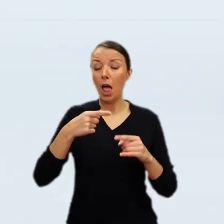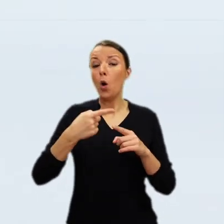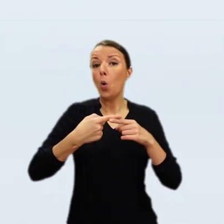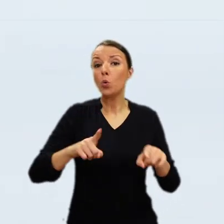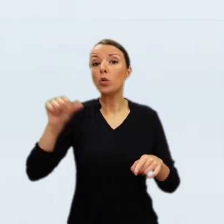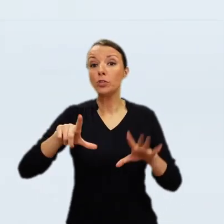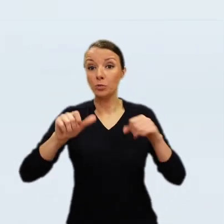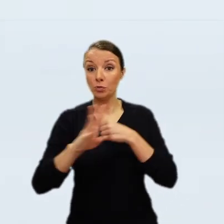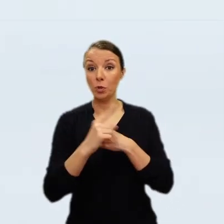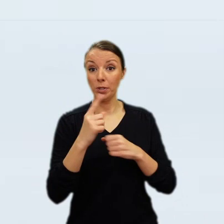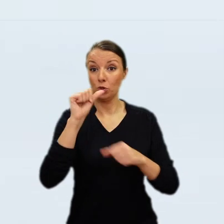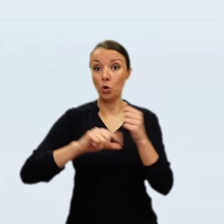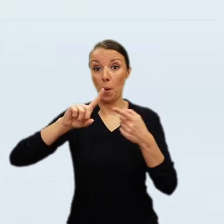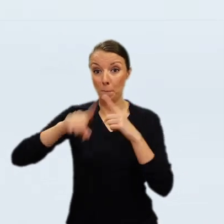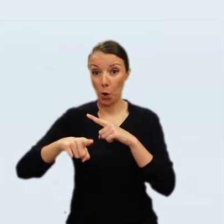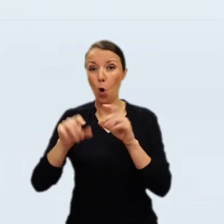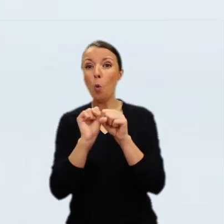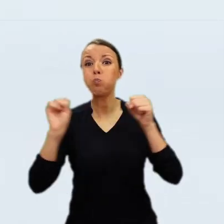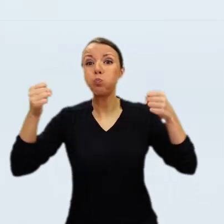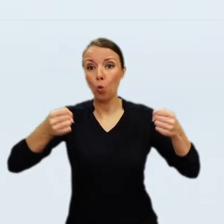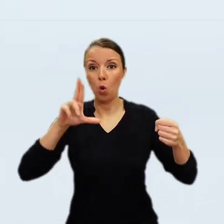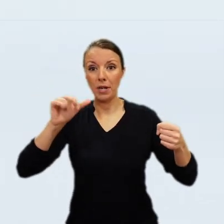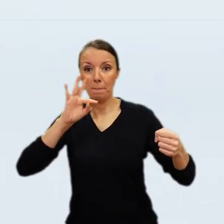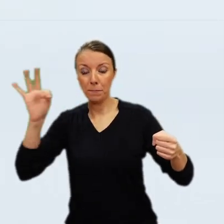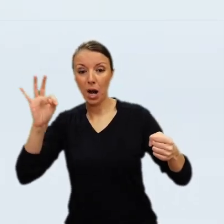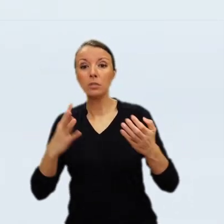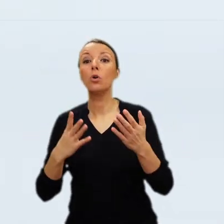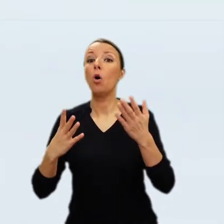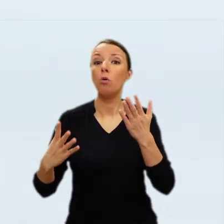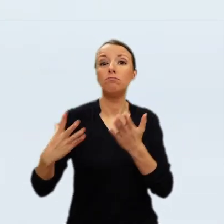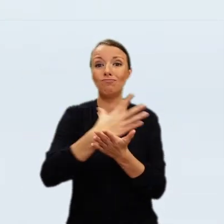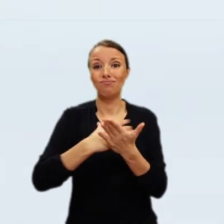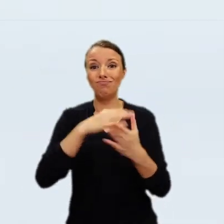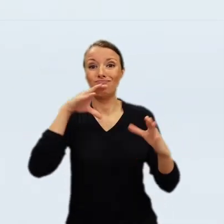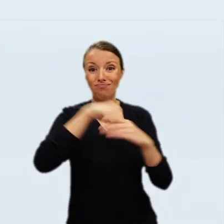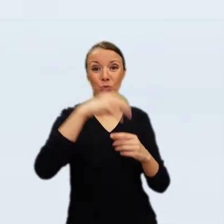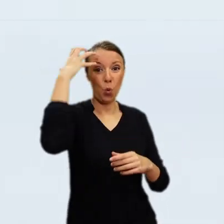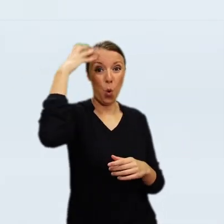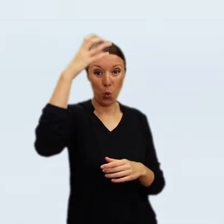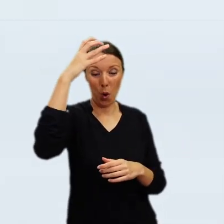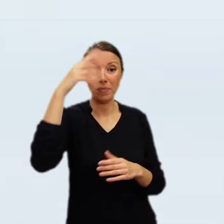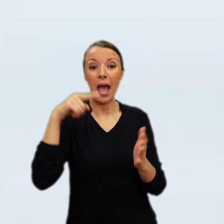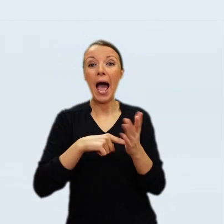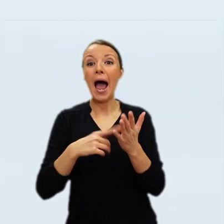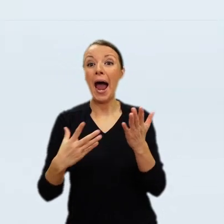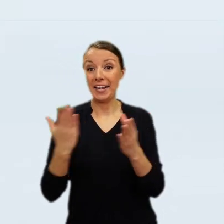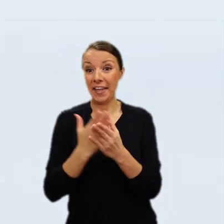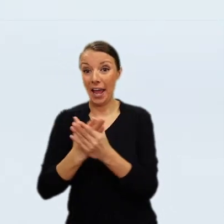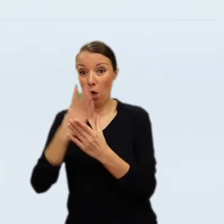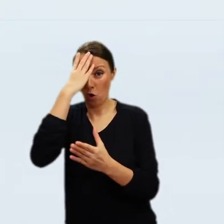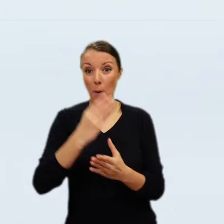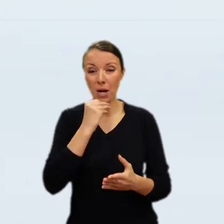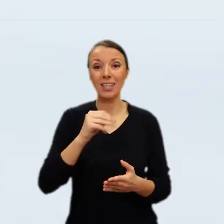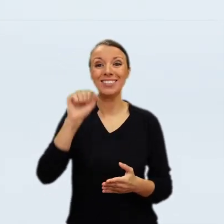information on the subject and have published and will continue publishing about this topic. Stanisław August employed significant